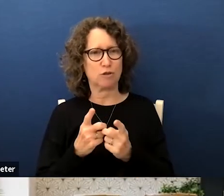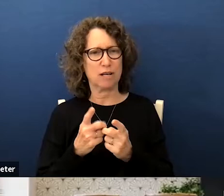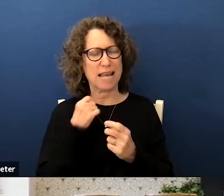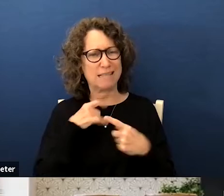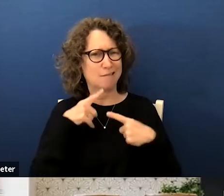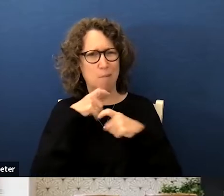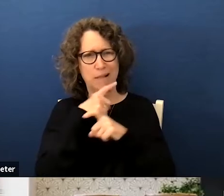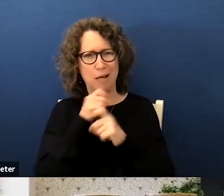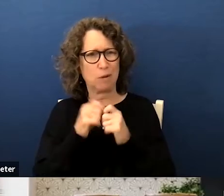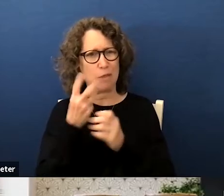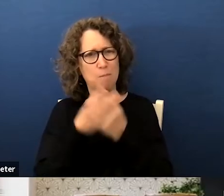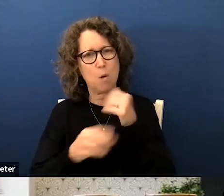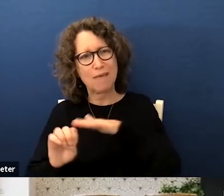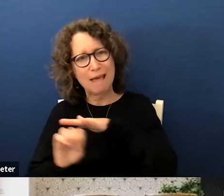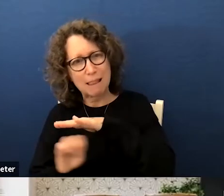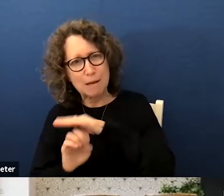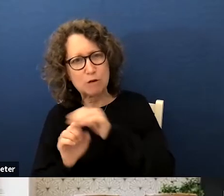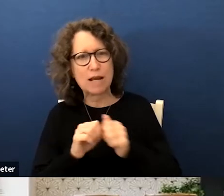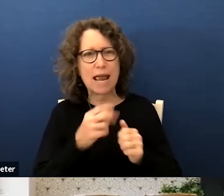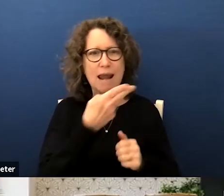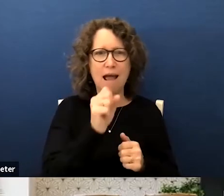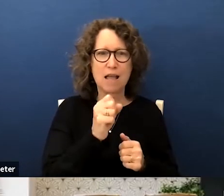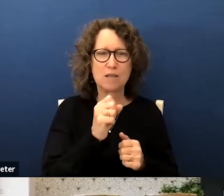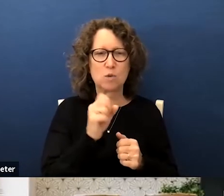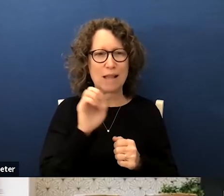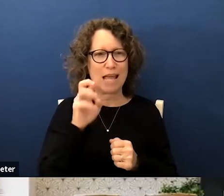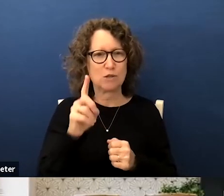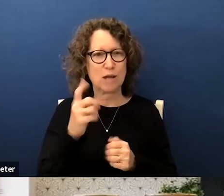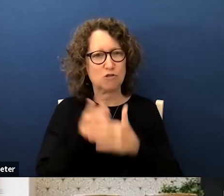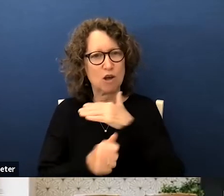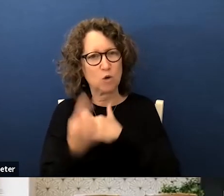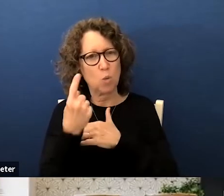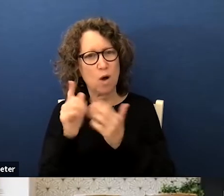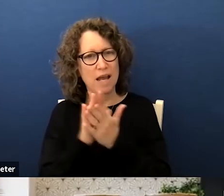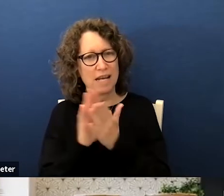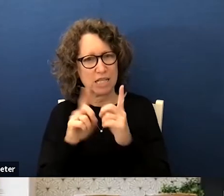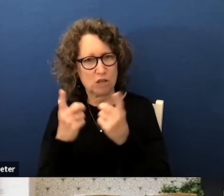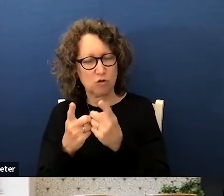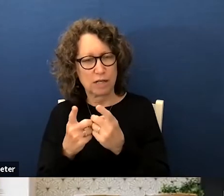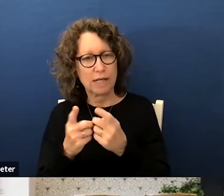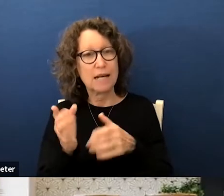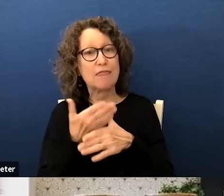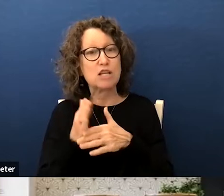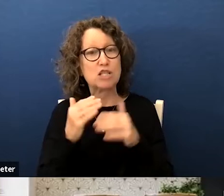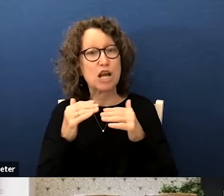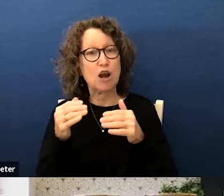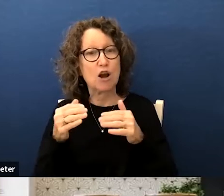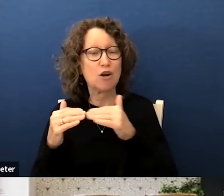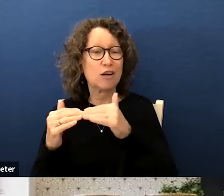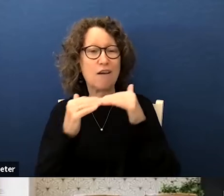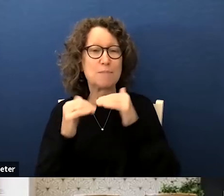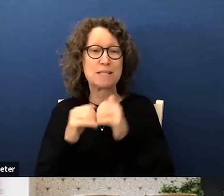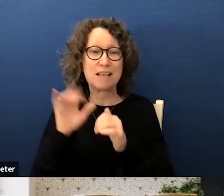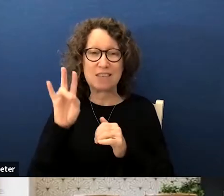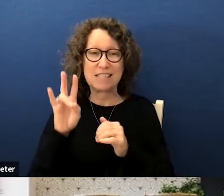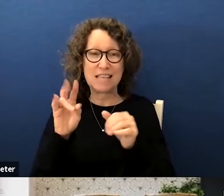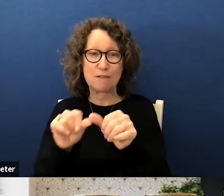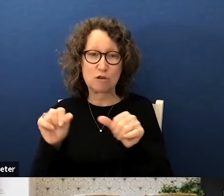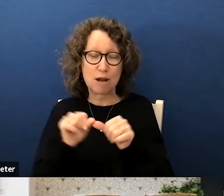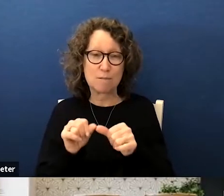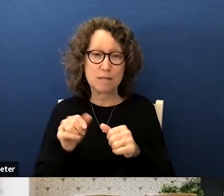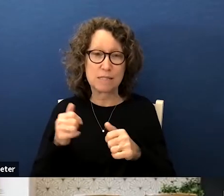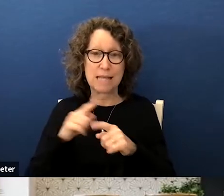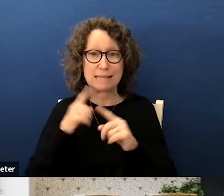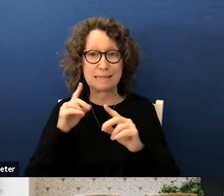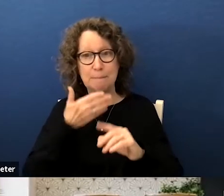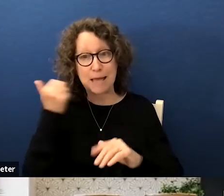complicated with both elementary and secondary education under one district the shared governance of seven trustee areas over five is